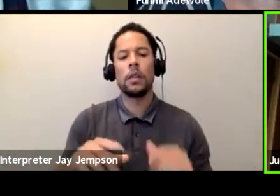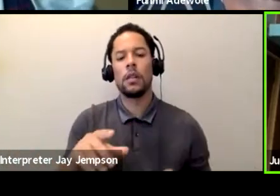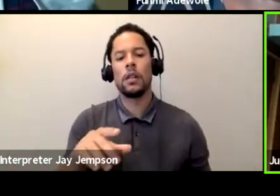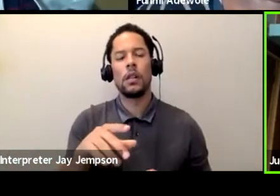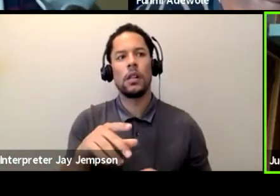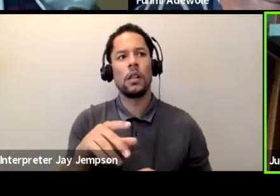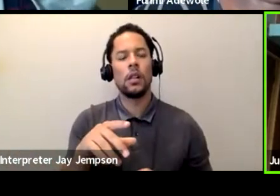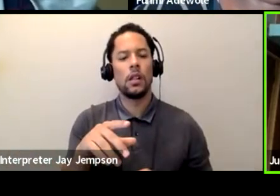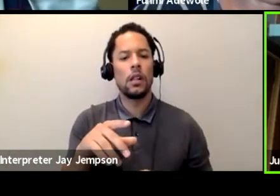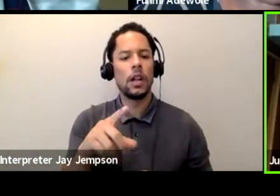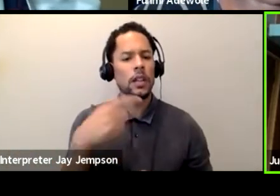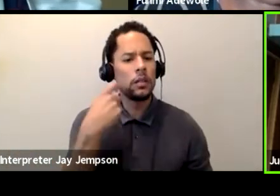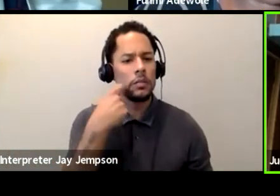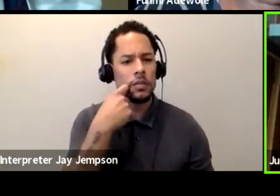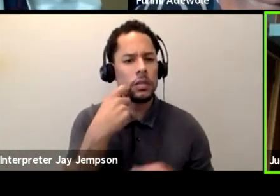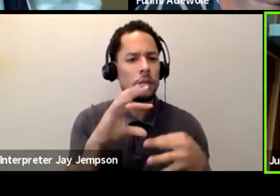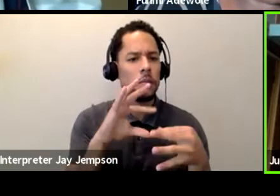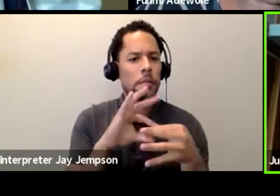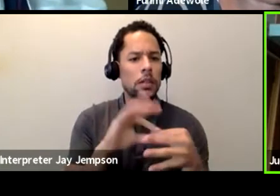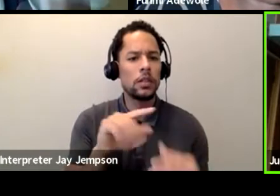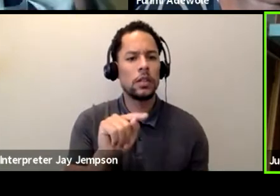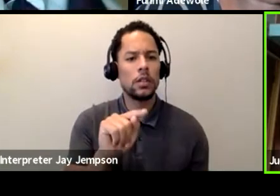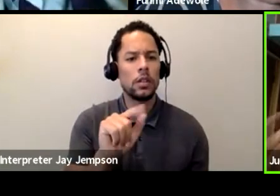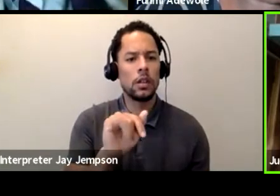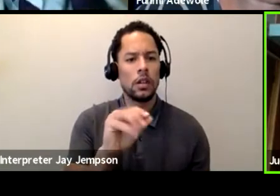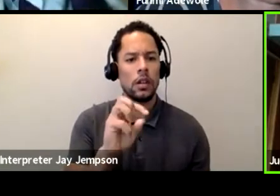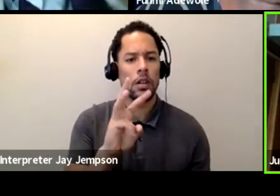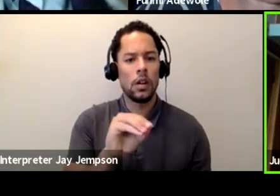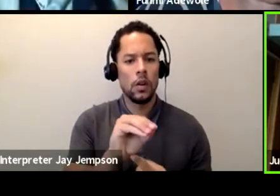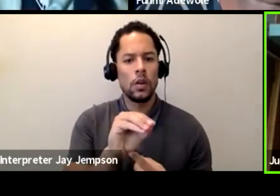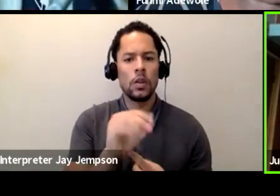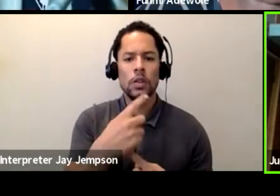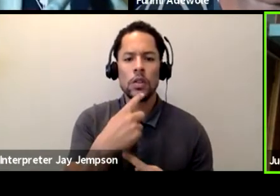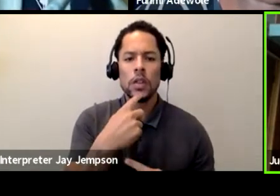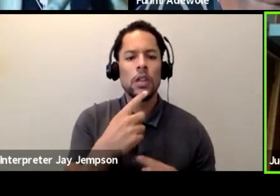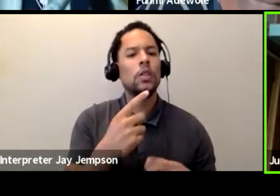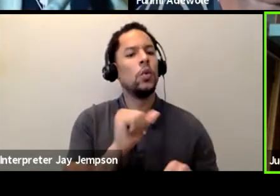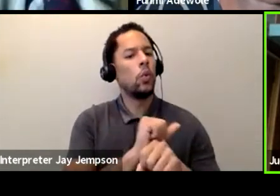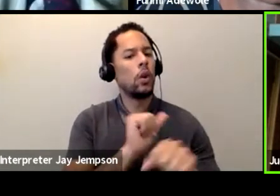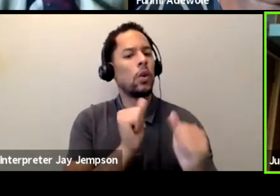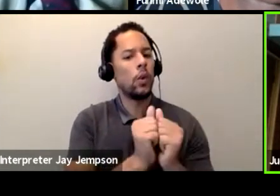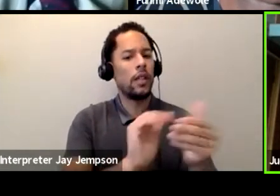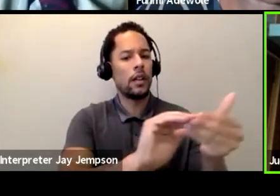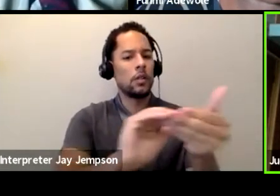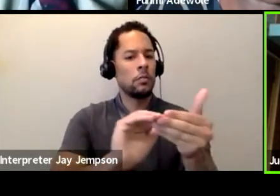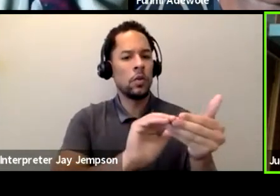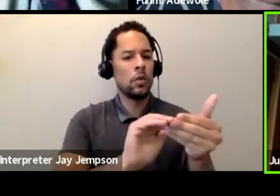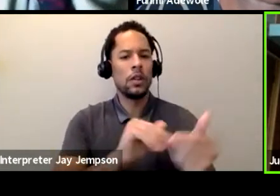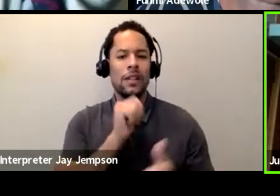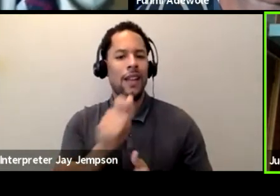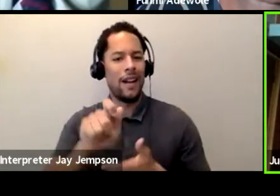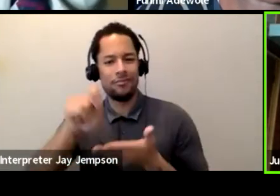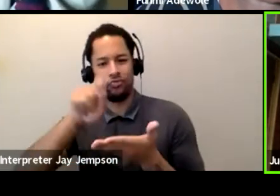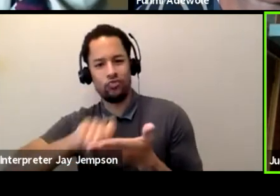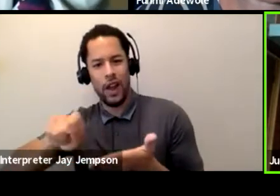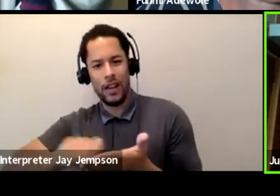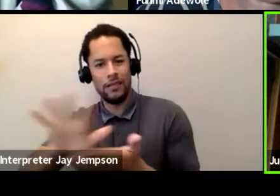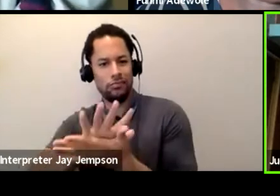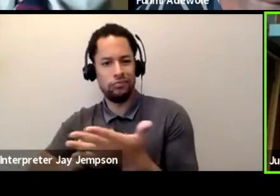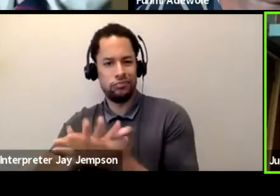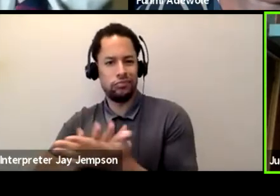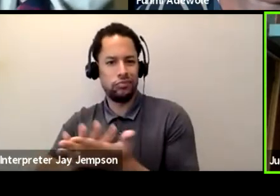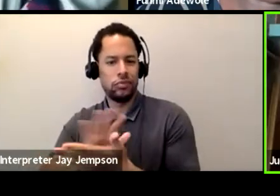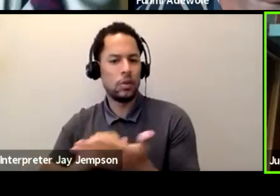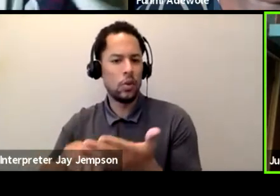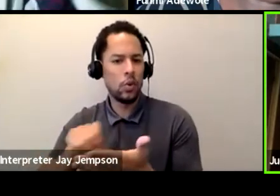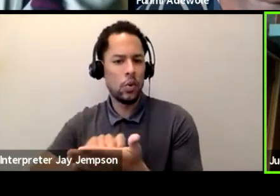said something earlier, Ty, where you said you work with community. You don't work with, you are not very textural in the way you take